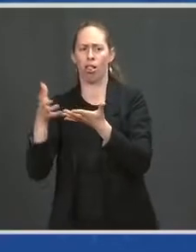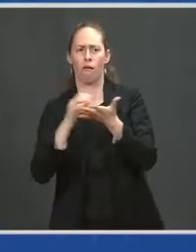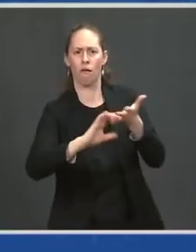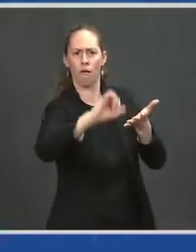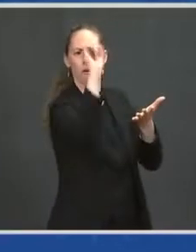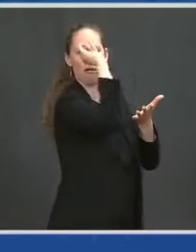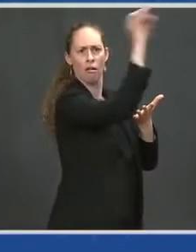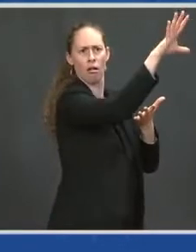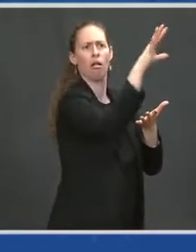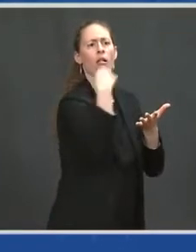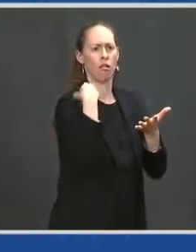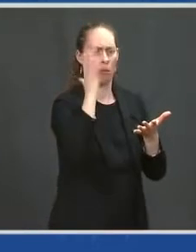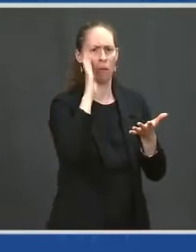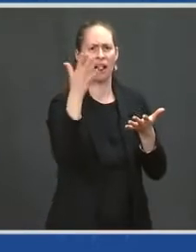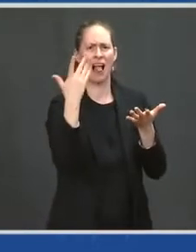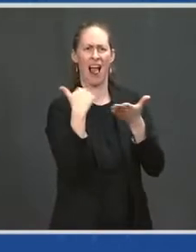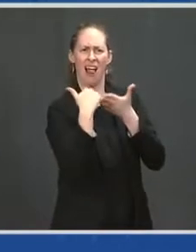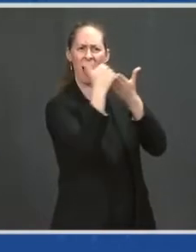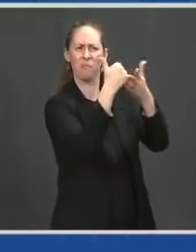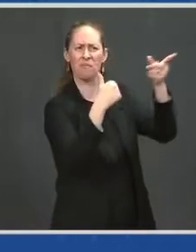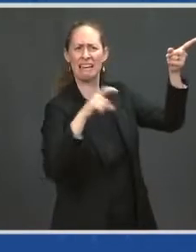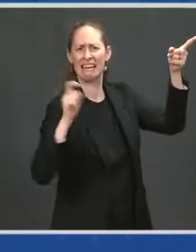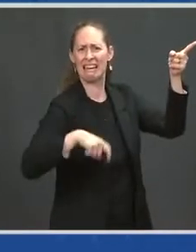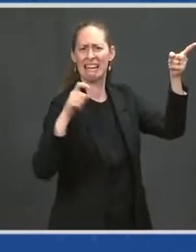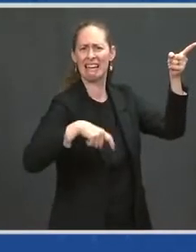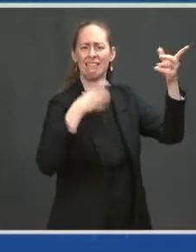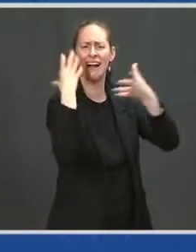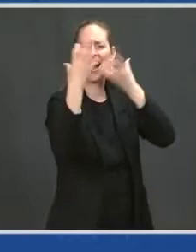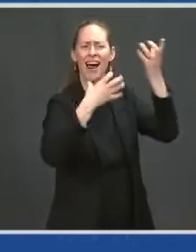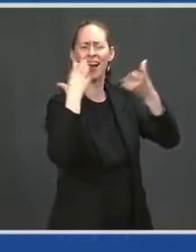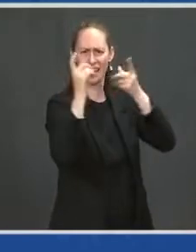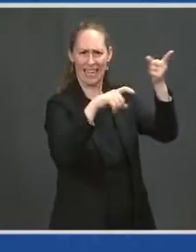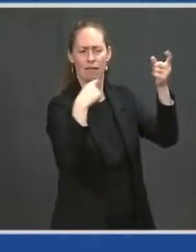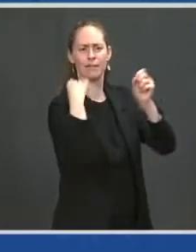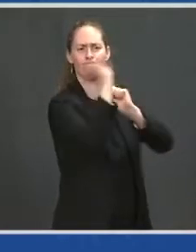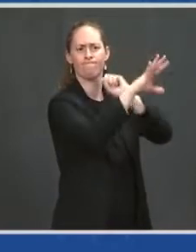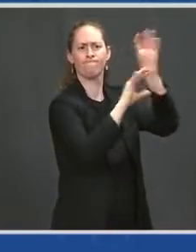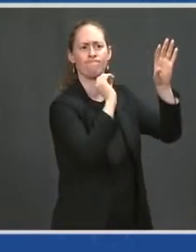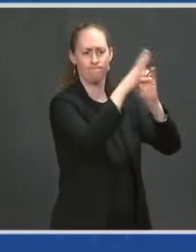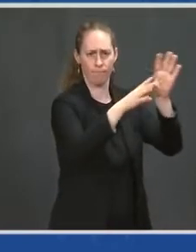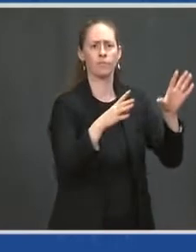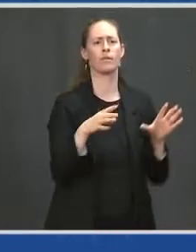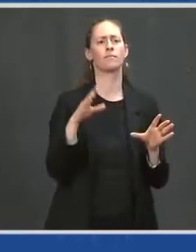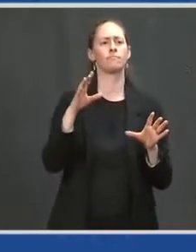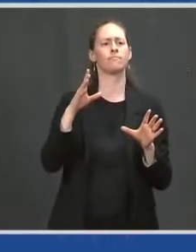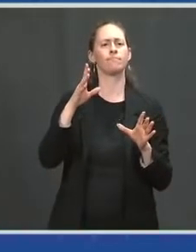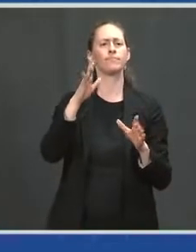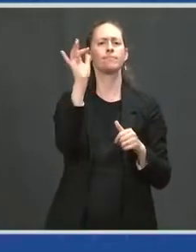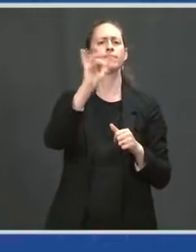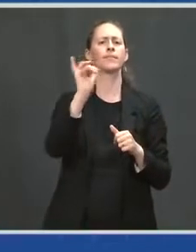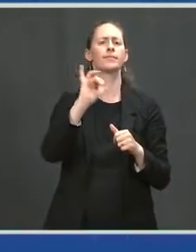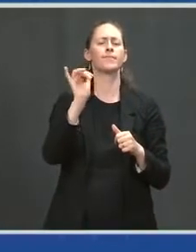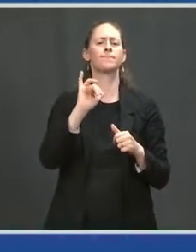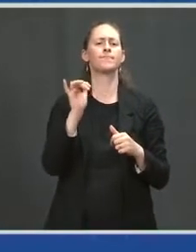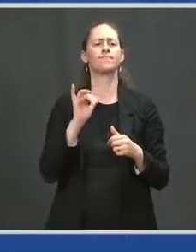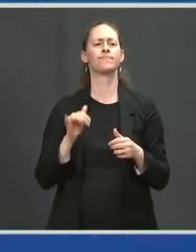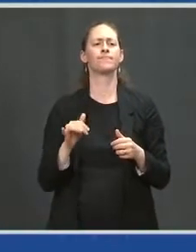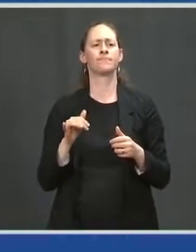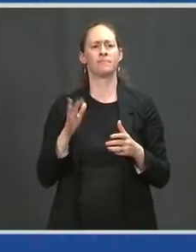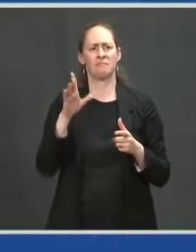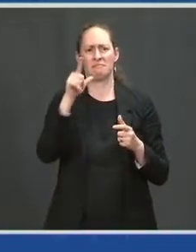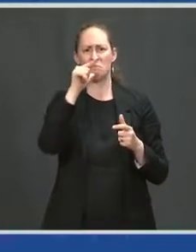of help that he needs, including providing for those Rindisivir and other